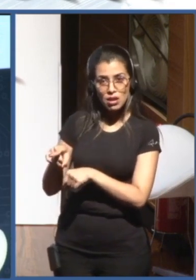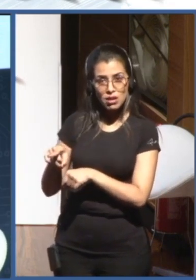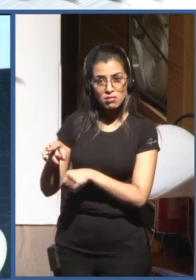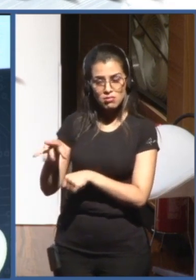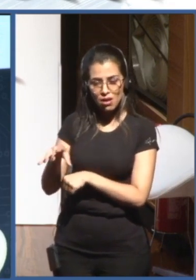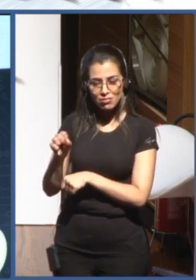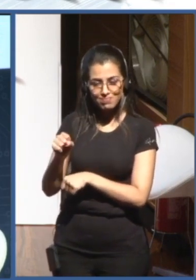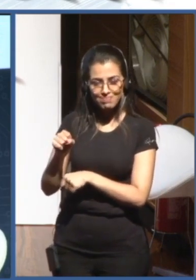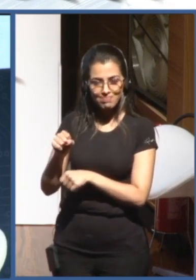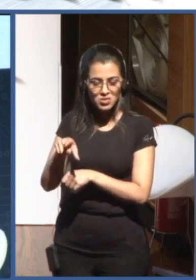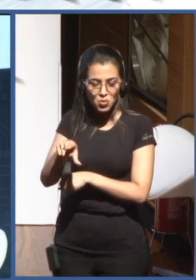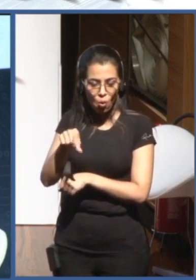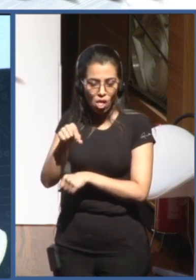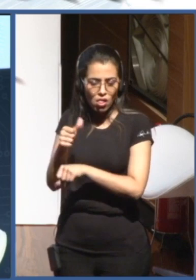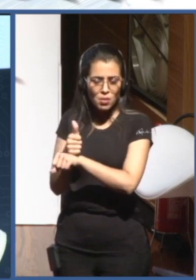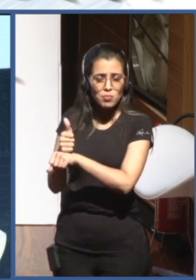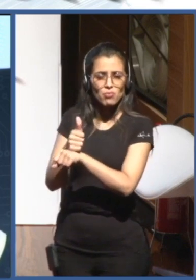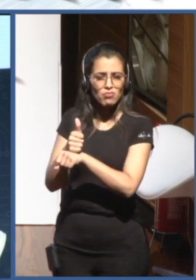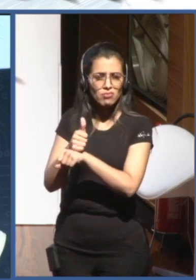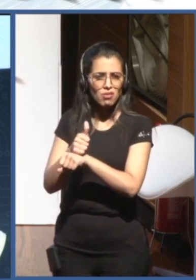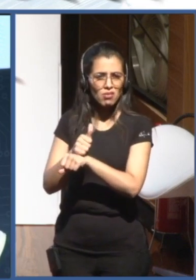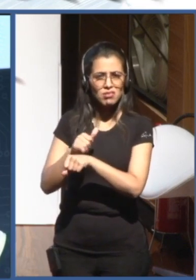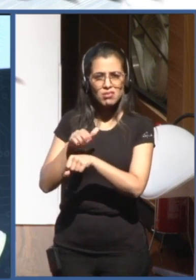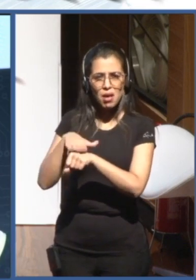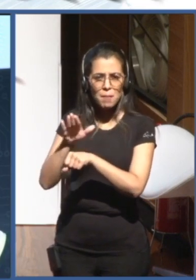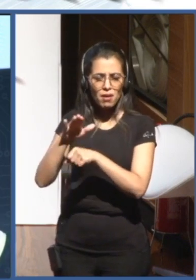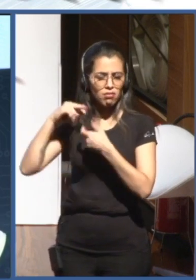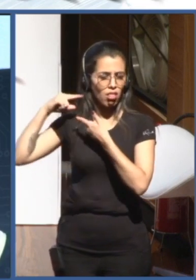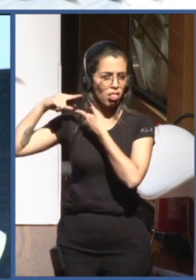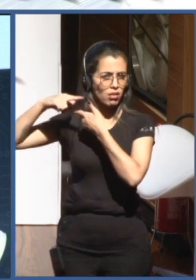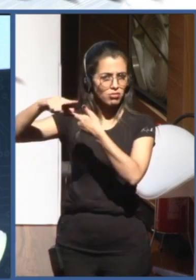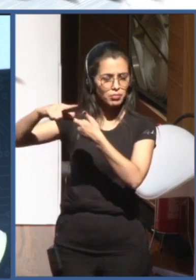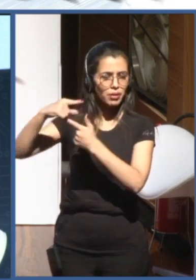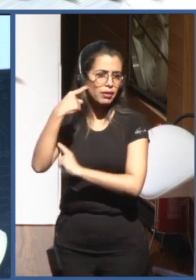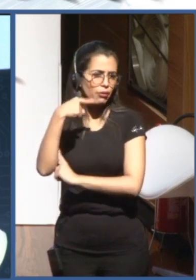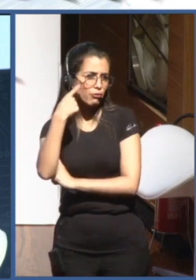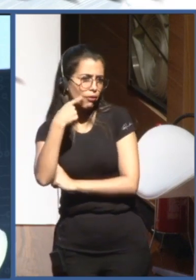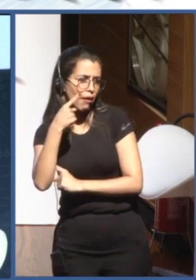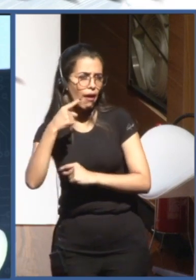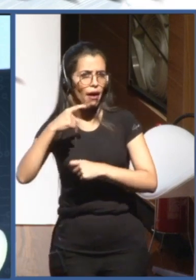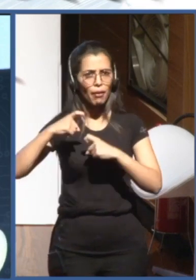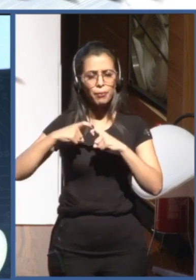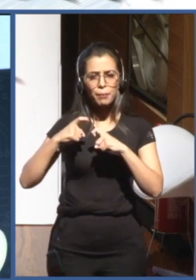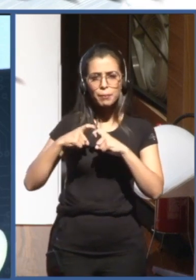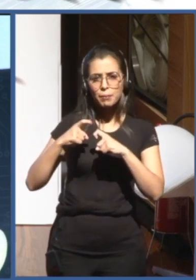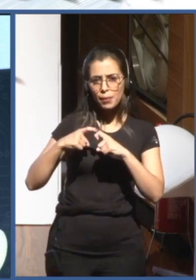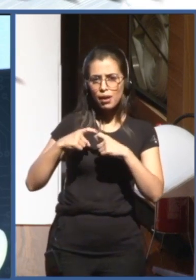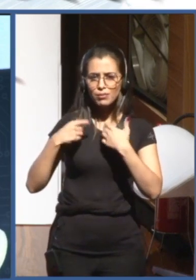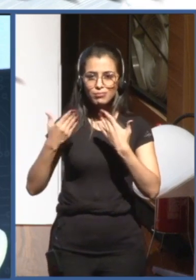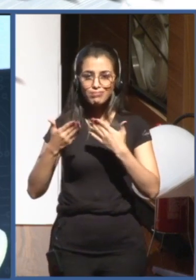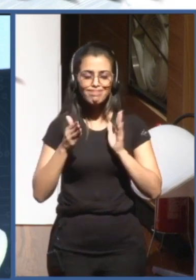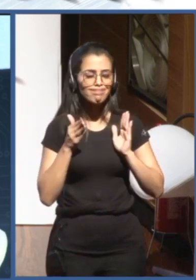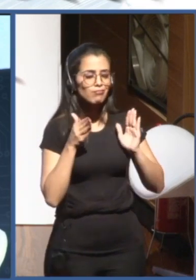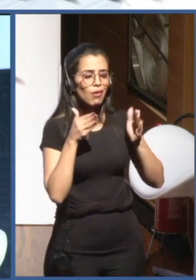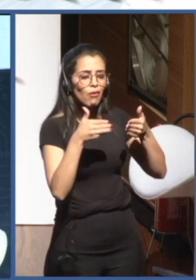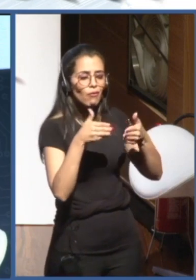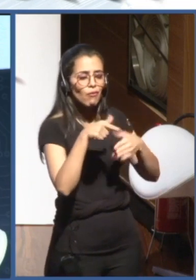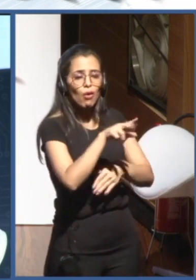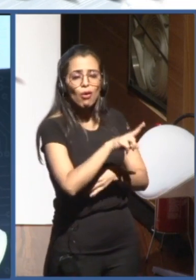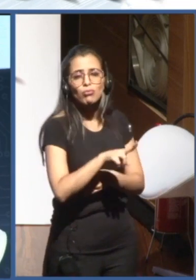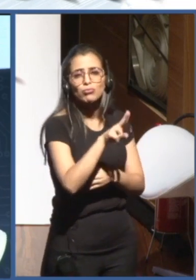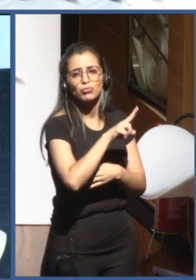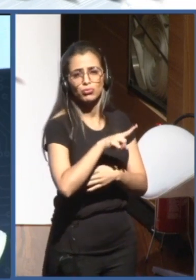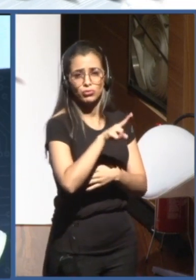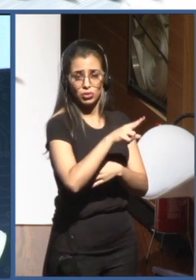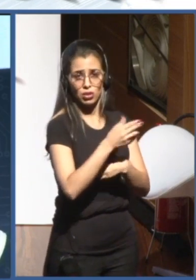right, doctors, doctors, and they not what can be useful in terms of employability in the